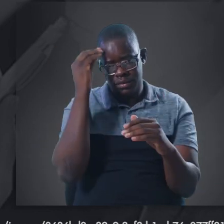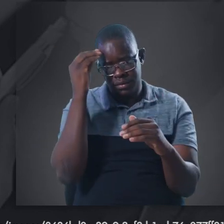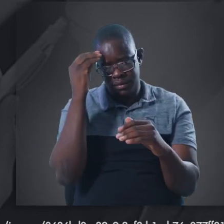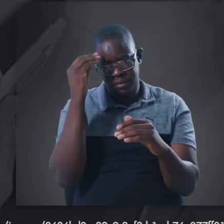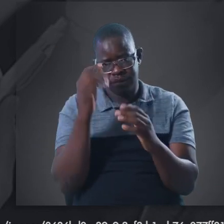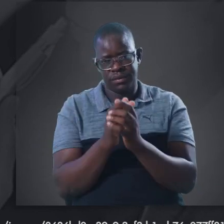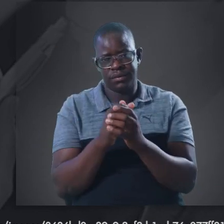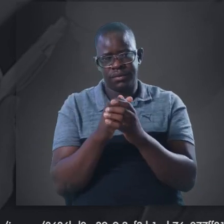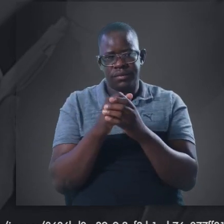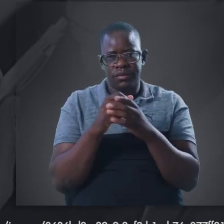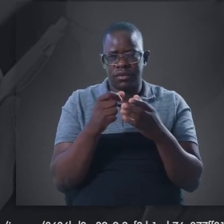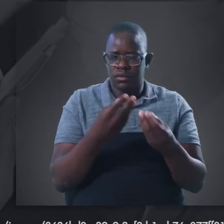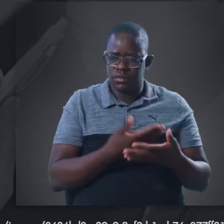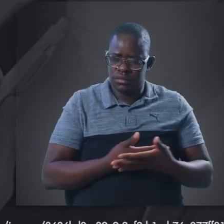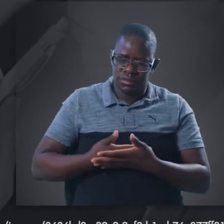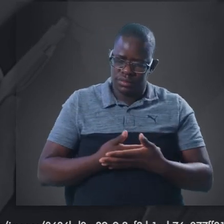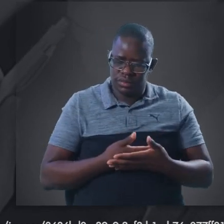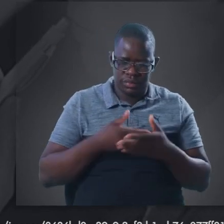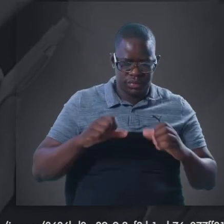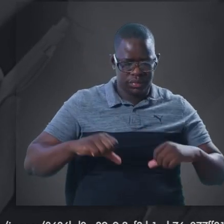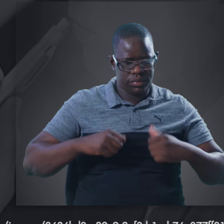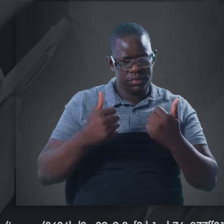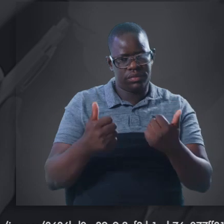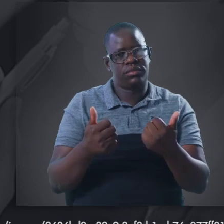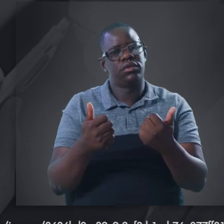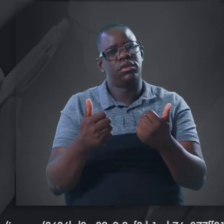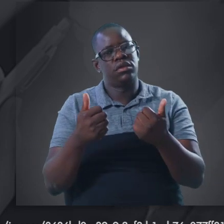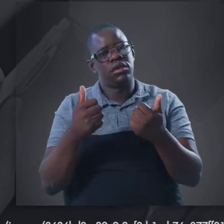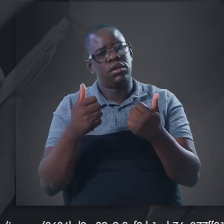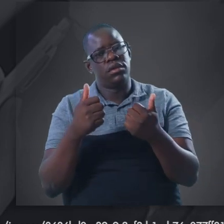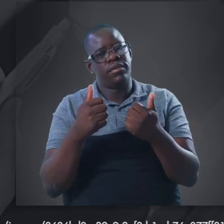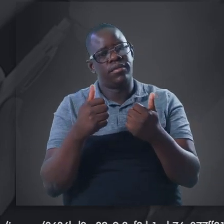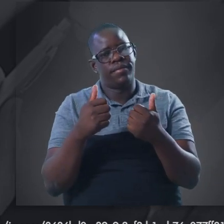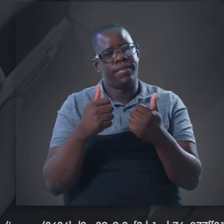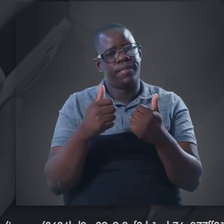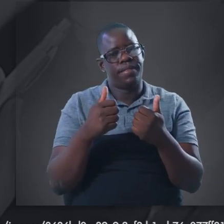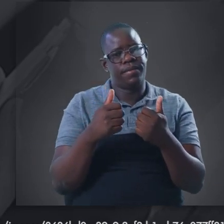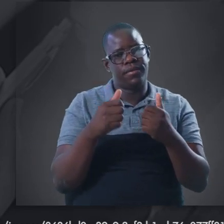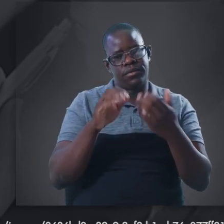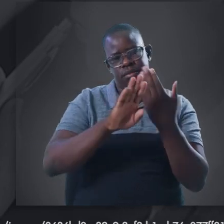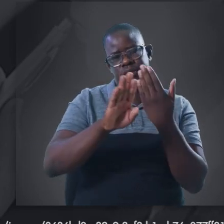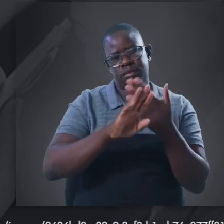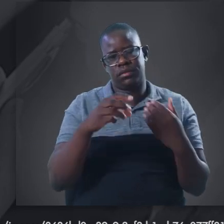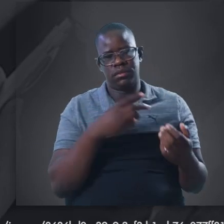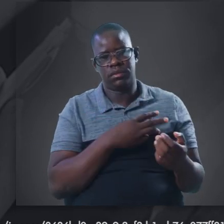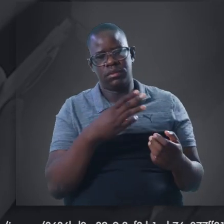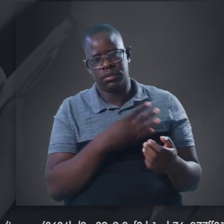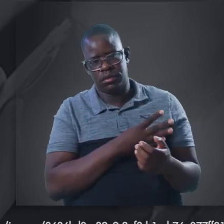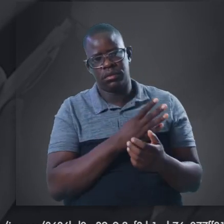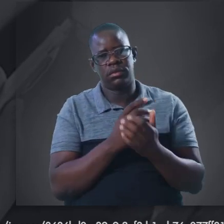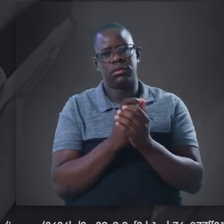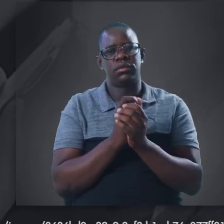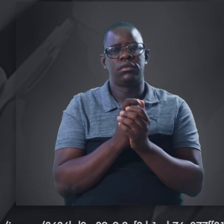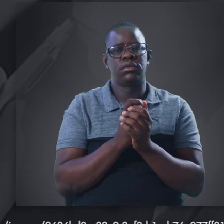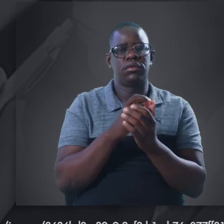empower women through gender equality To ensure the decline in child mortality To improve maternal